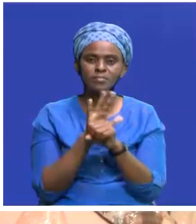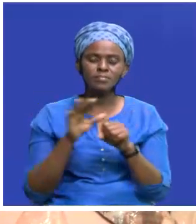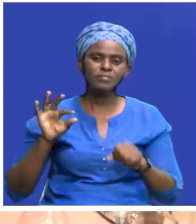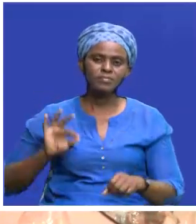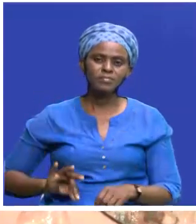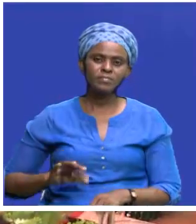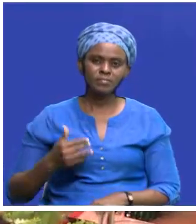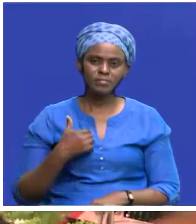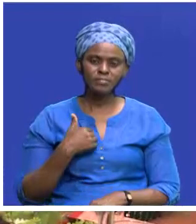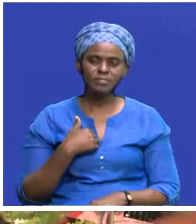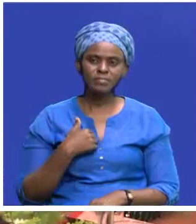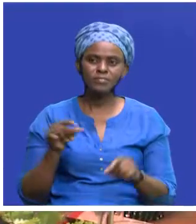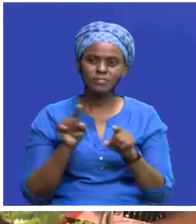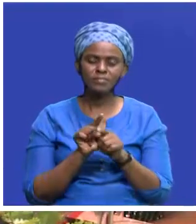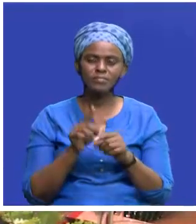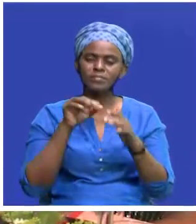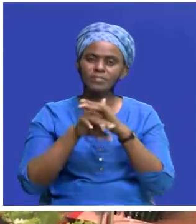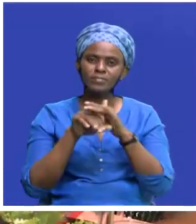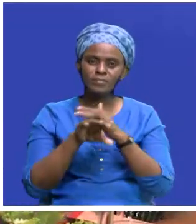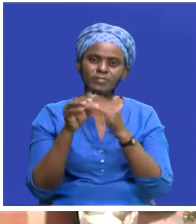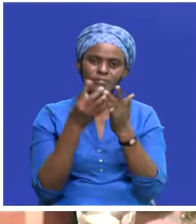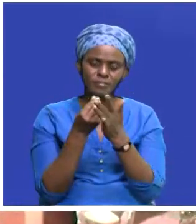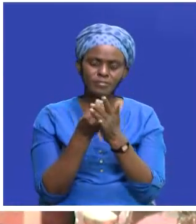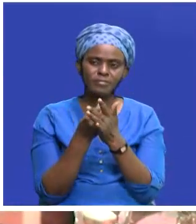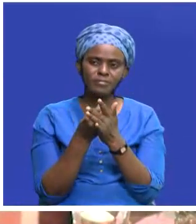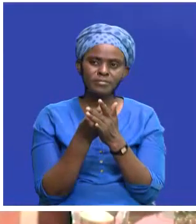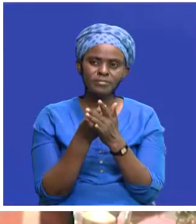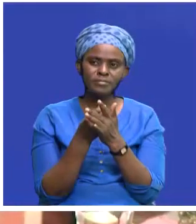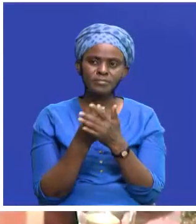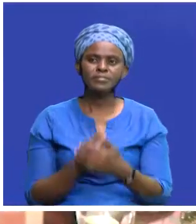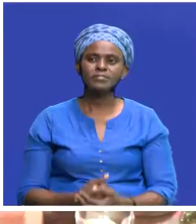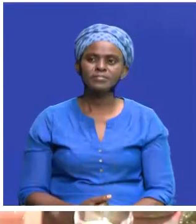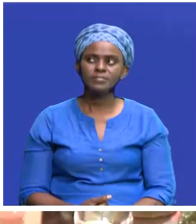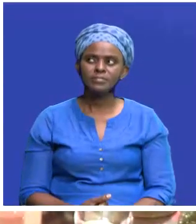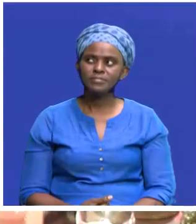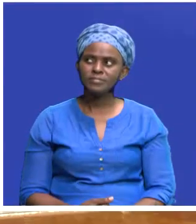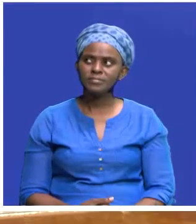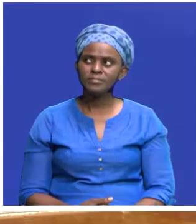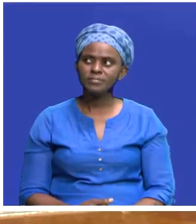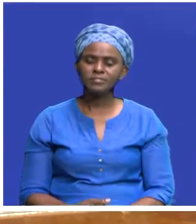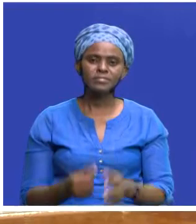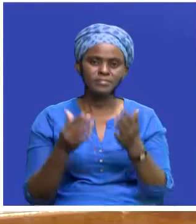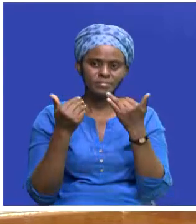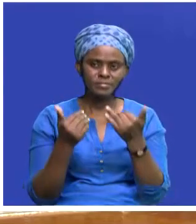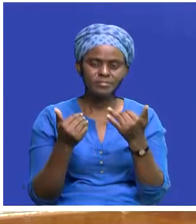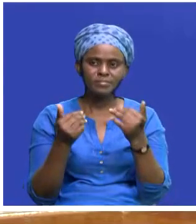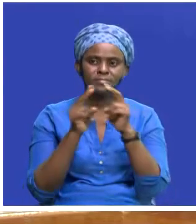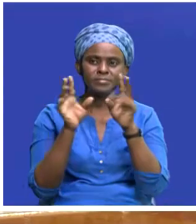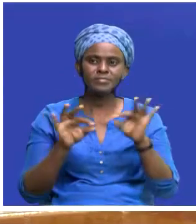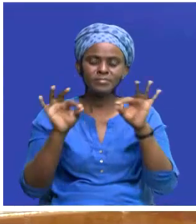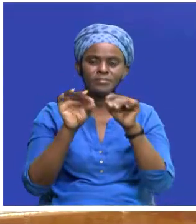of access to finance are yet to be realized. It is therefore encouraging